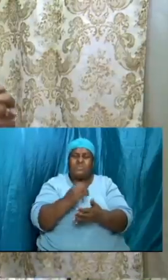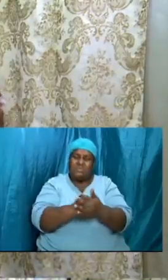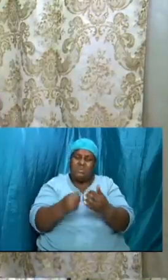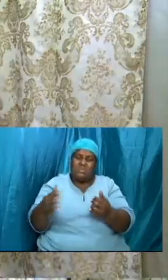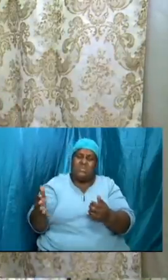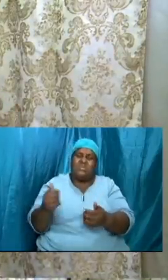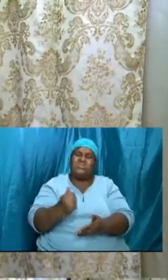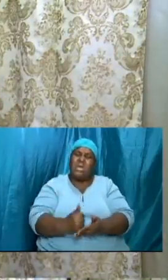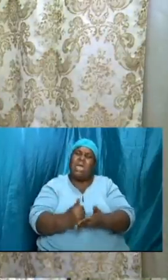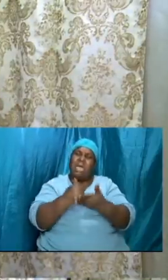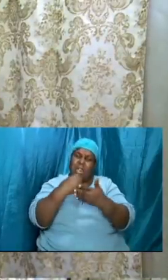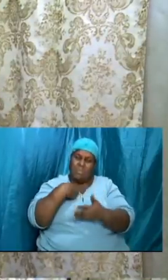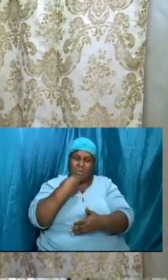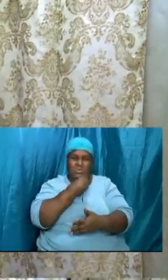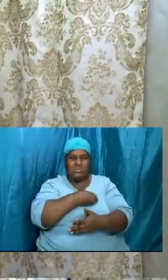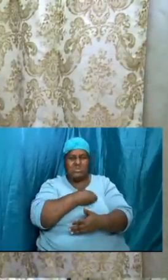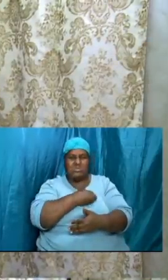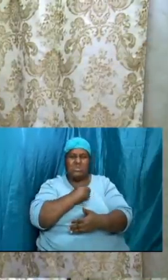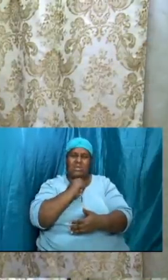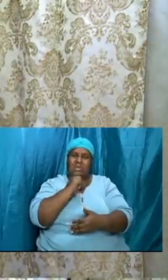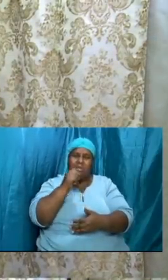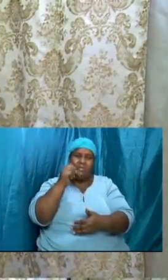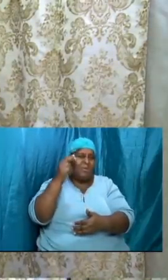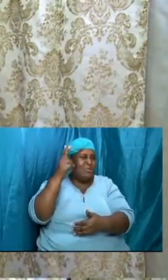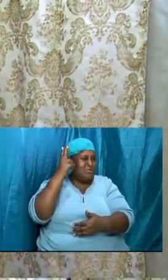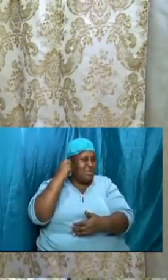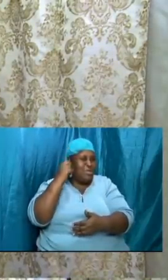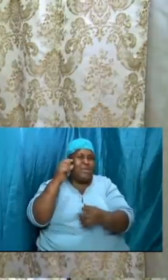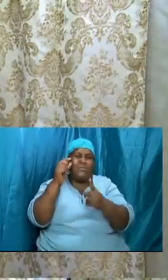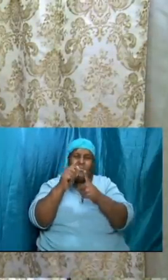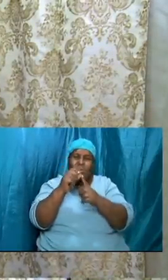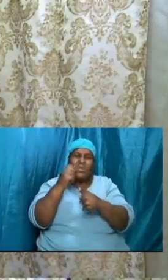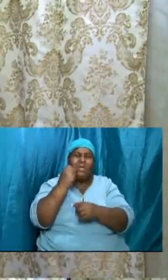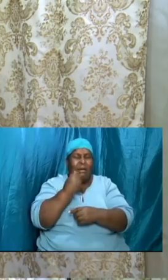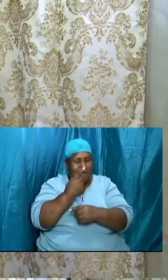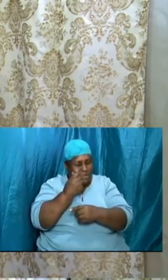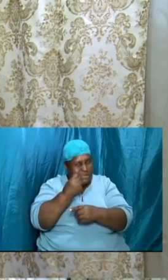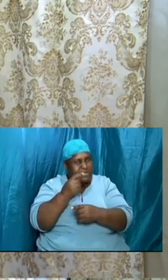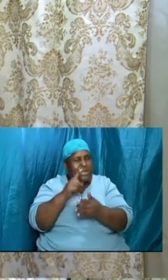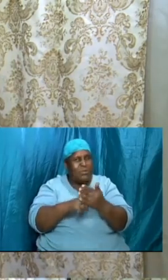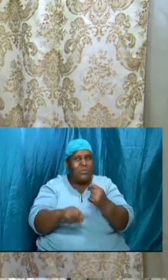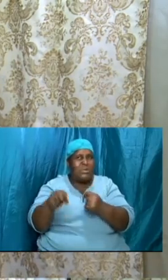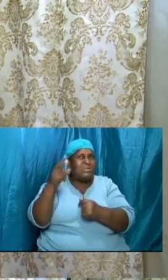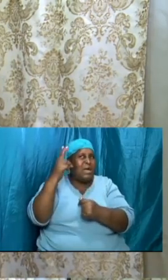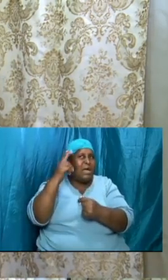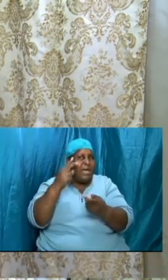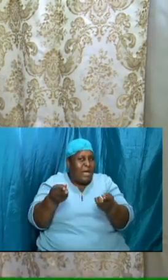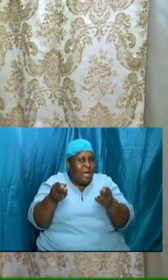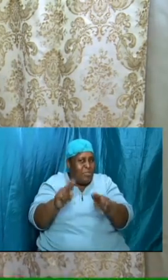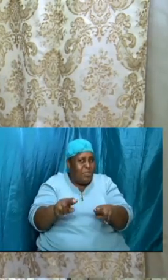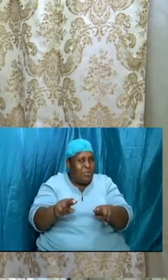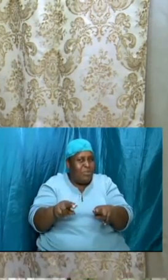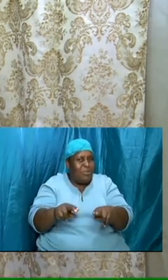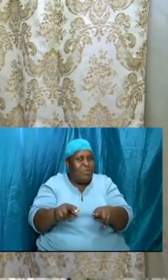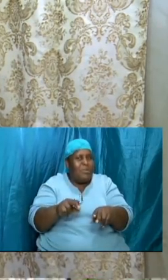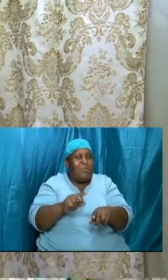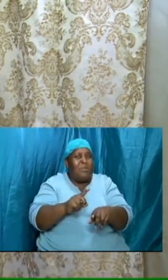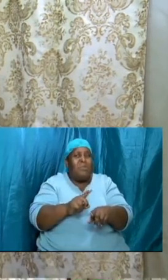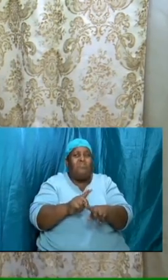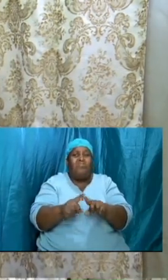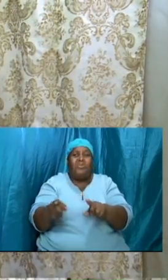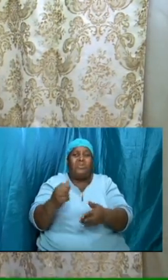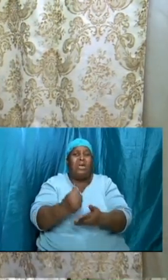word and understand the word and understand what is happening but to help us to make the necessary